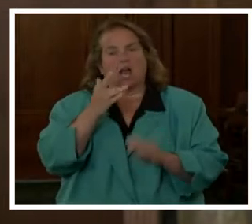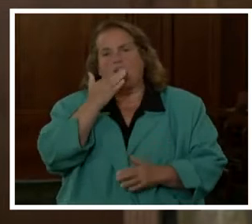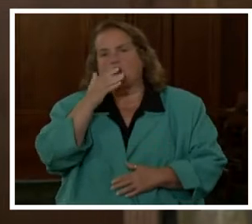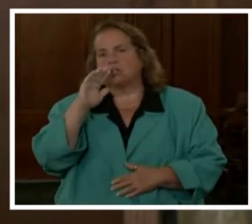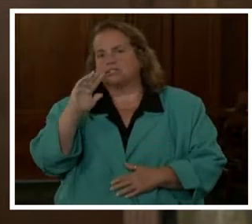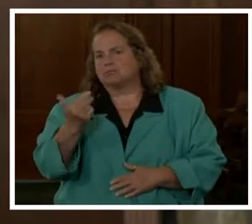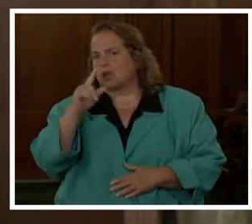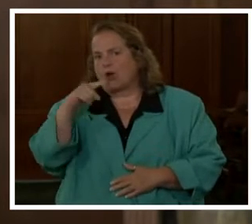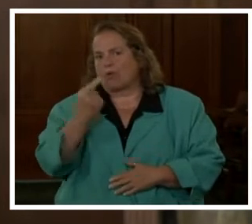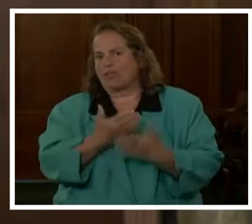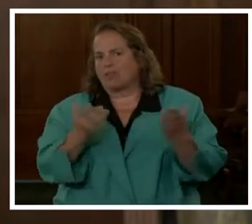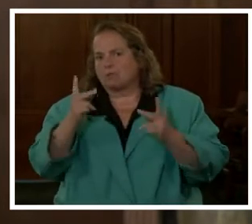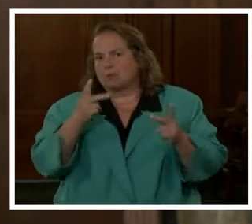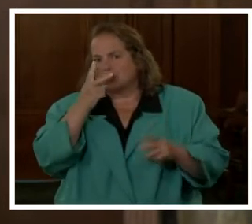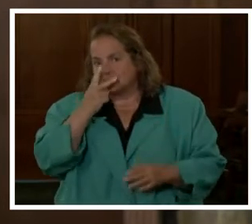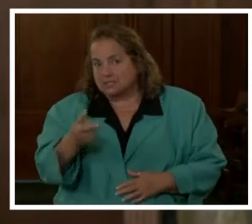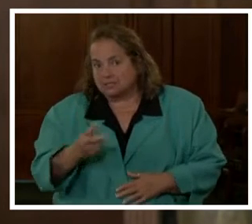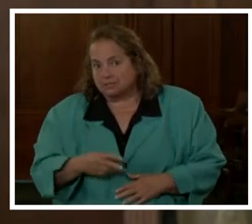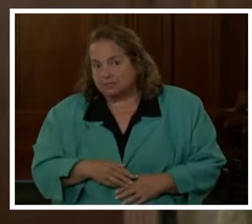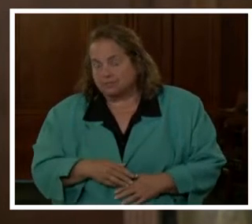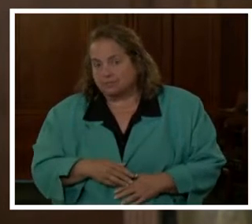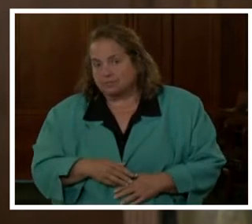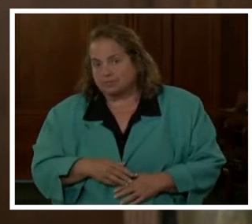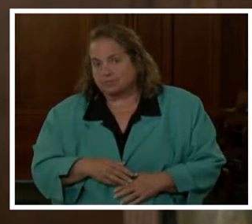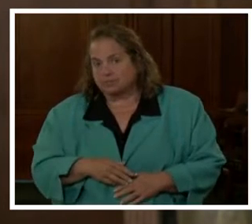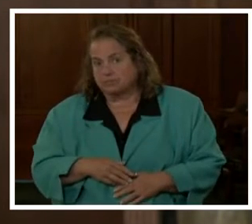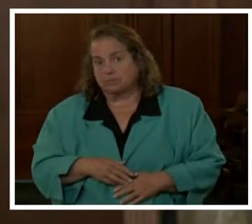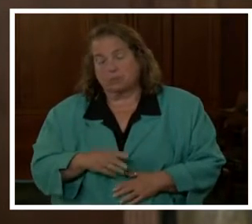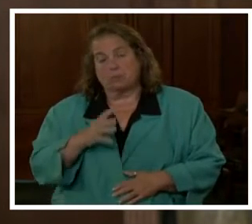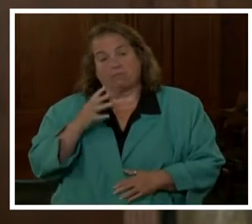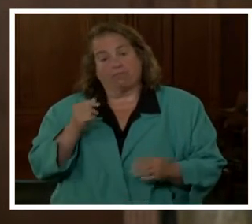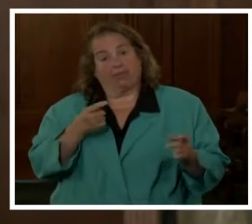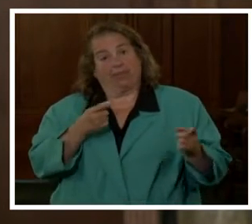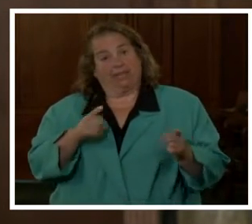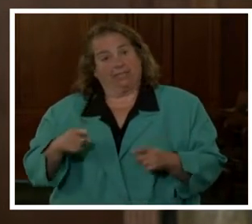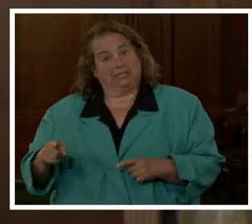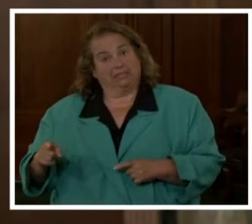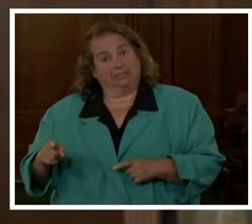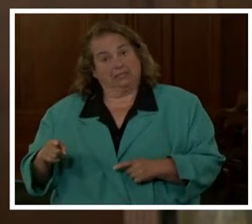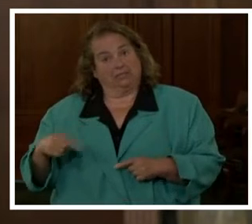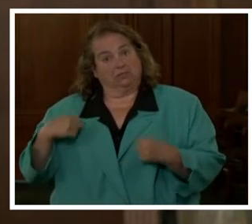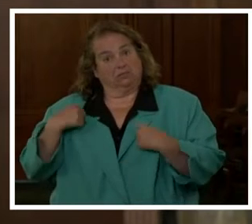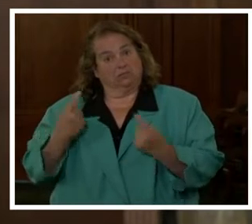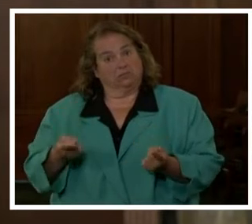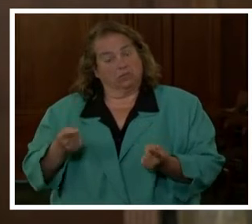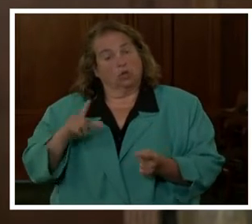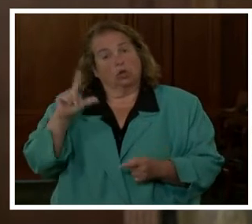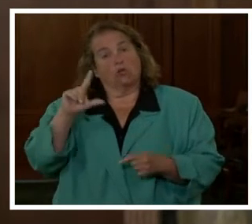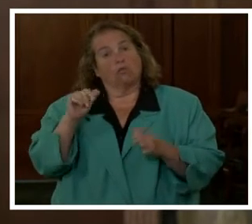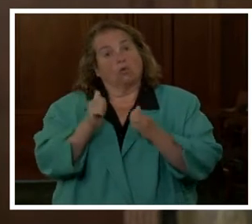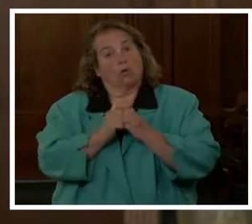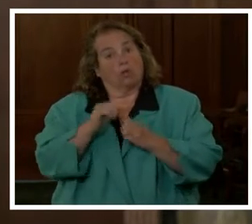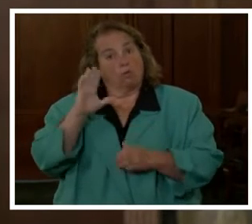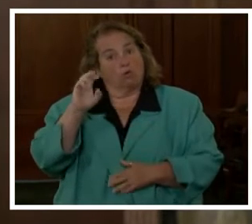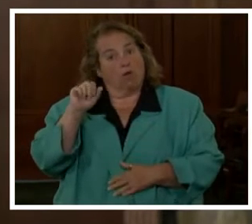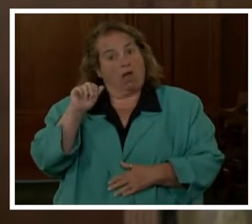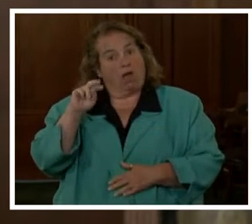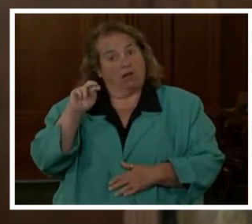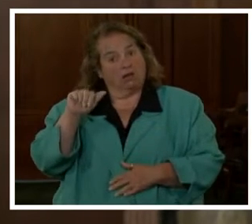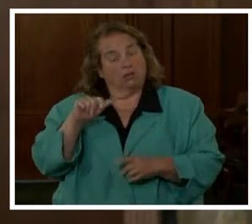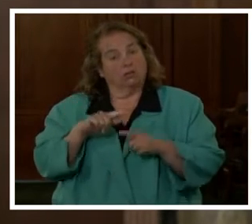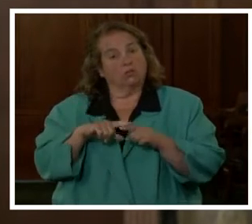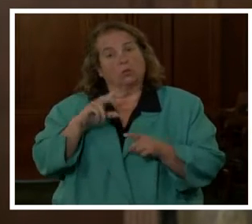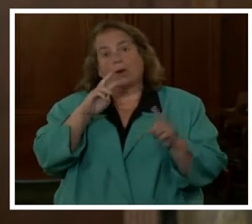Our incarceration rates bear that out in the incidents from Louisville with Brianna to